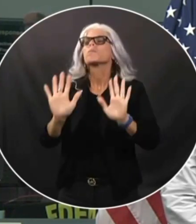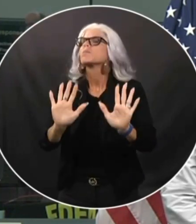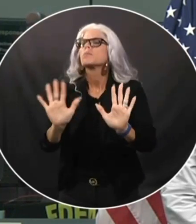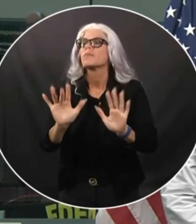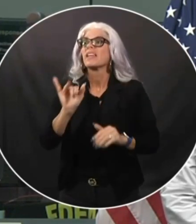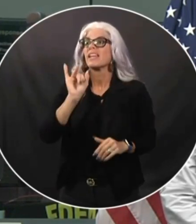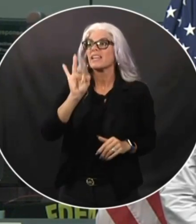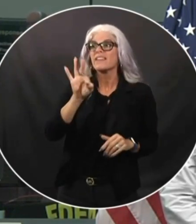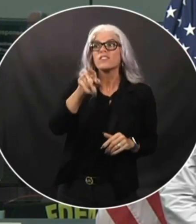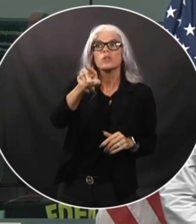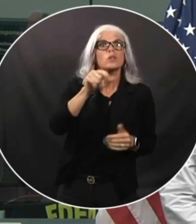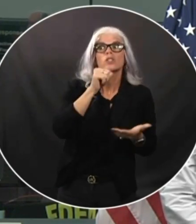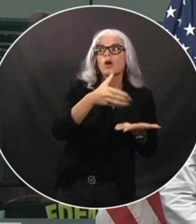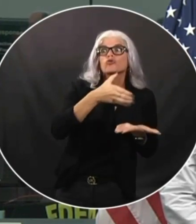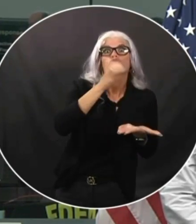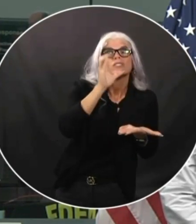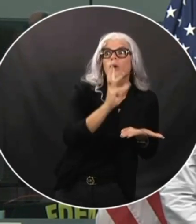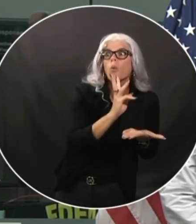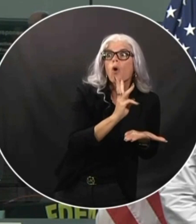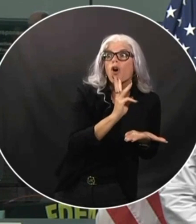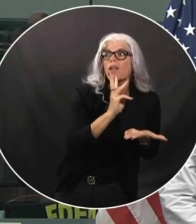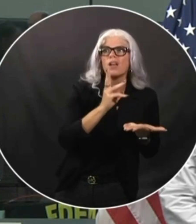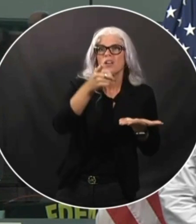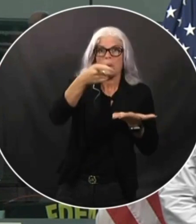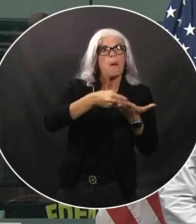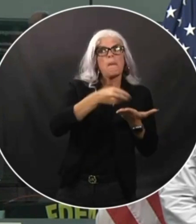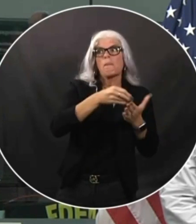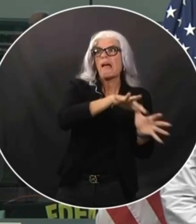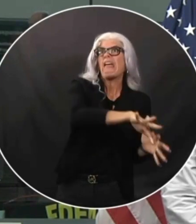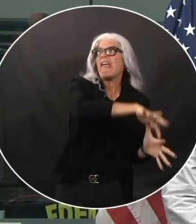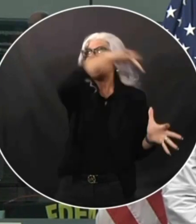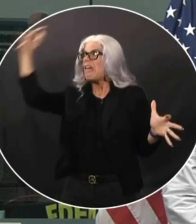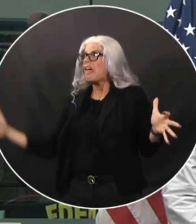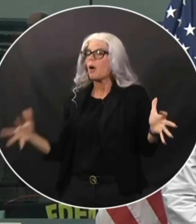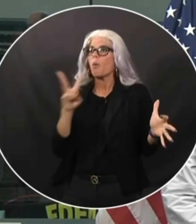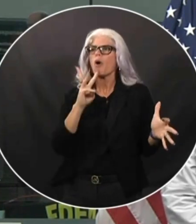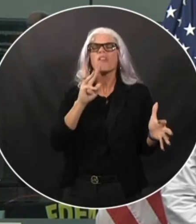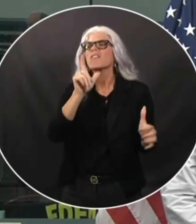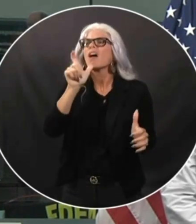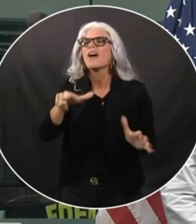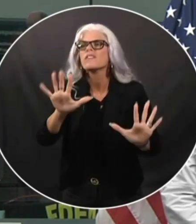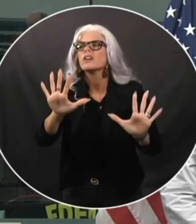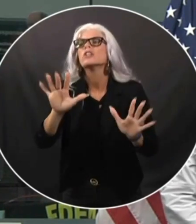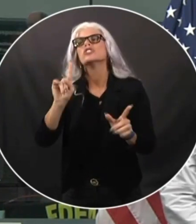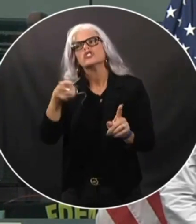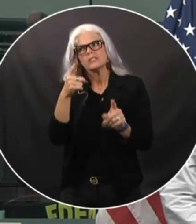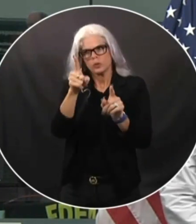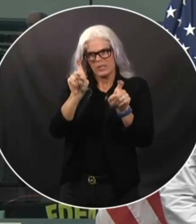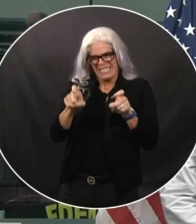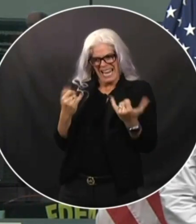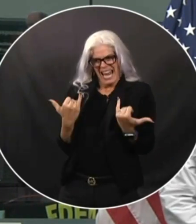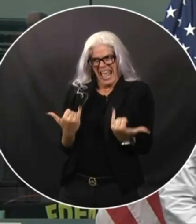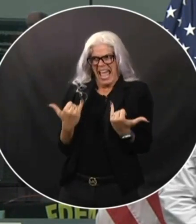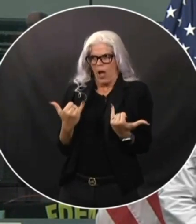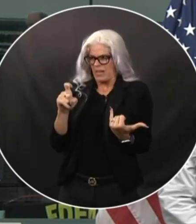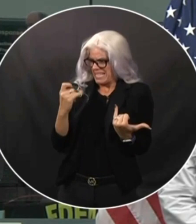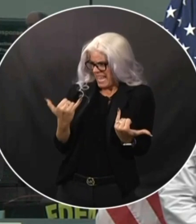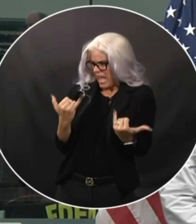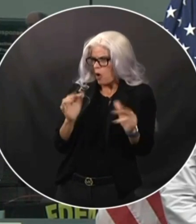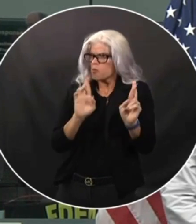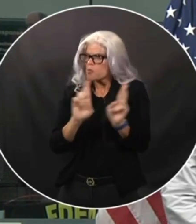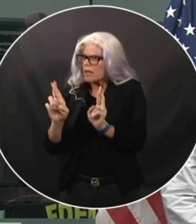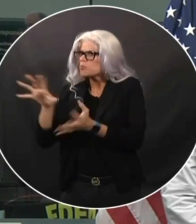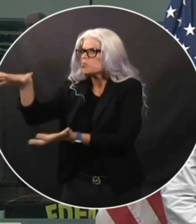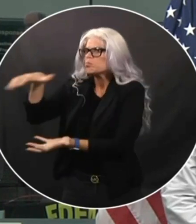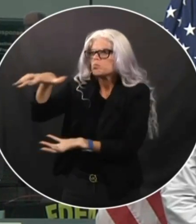you know, you may not need to go out and buy 20 gallons of water right now. So just do what you need to be prepared. We've been in contact with some of the